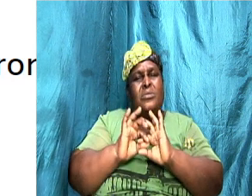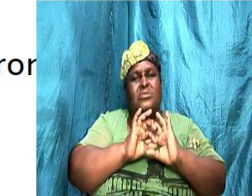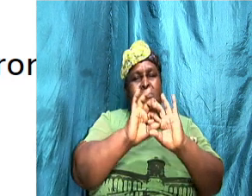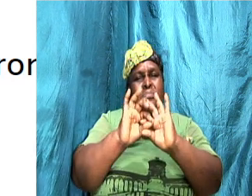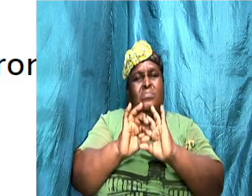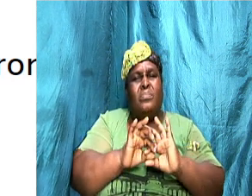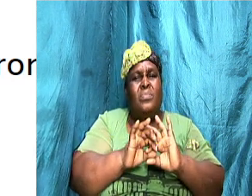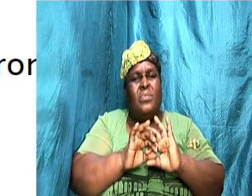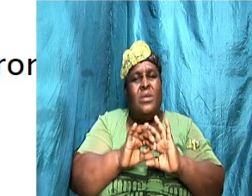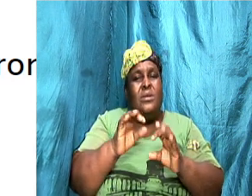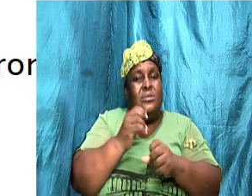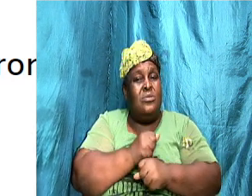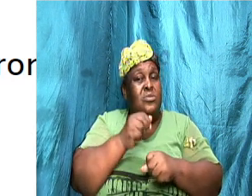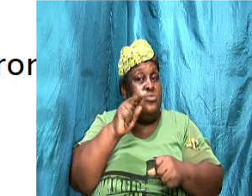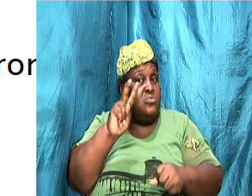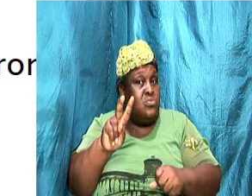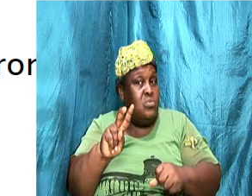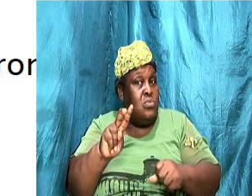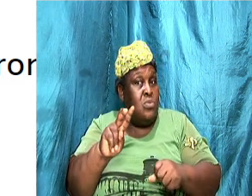to quarrel